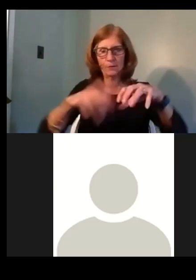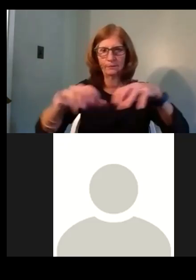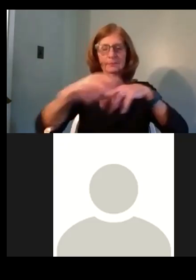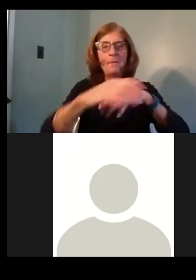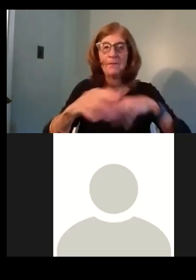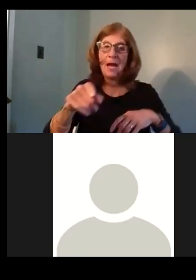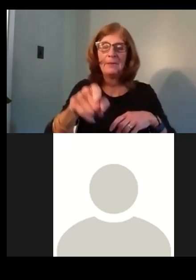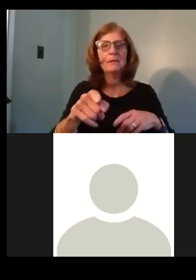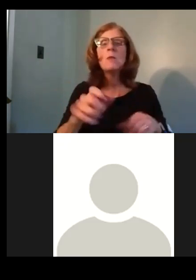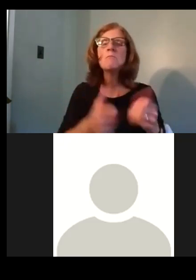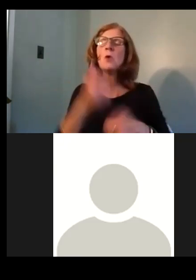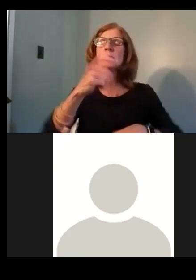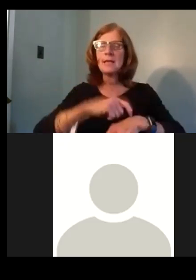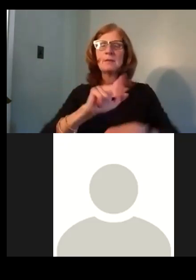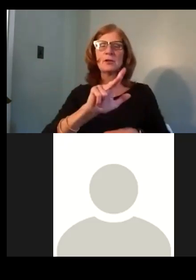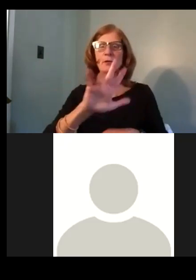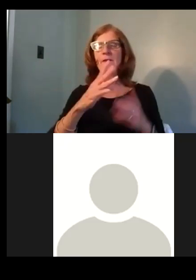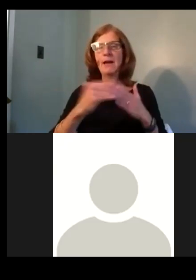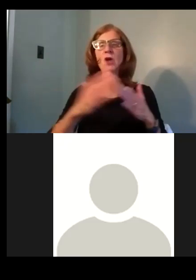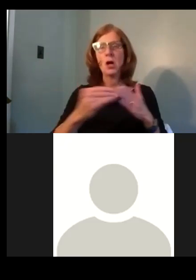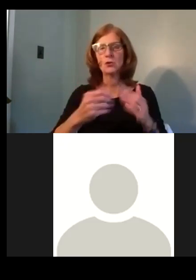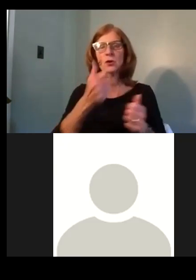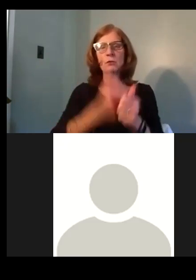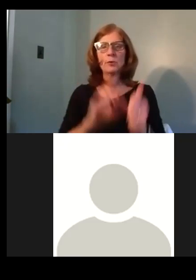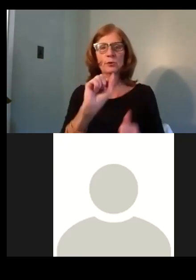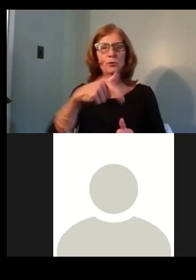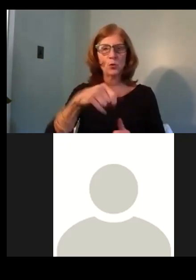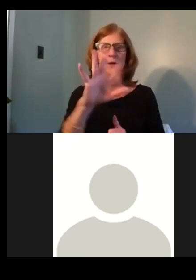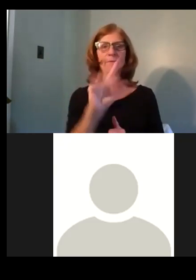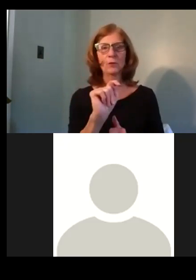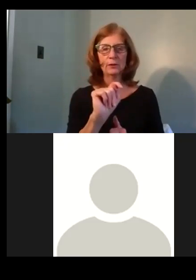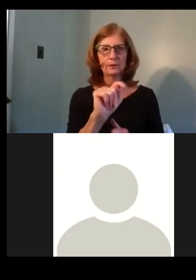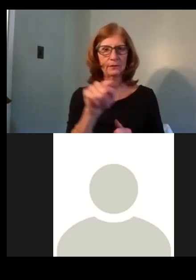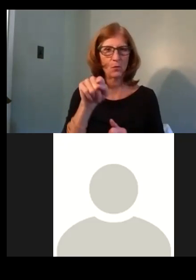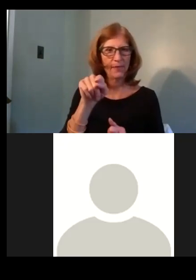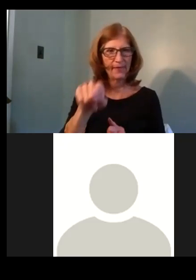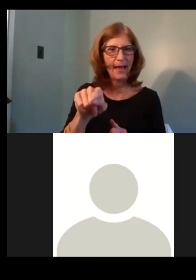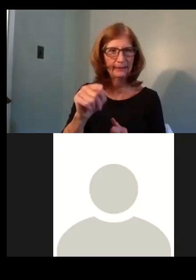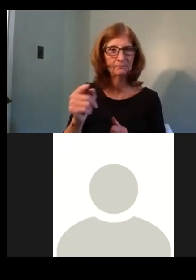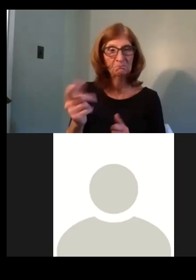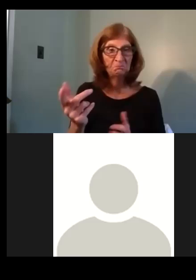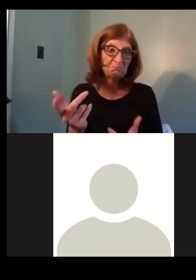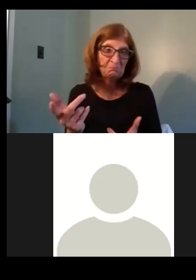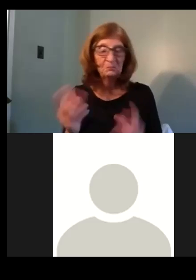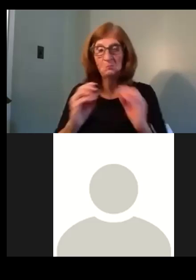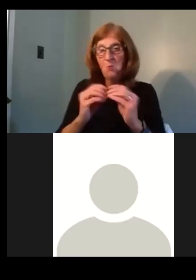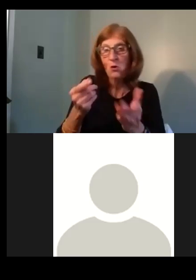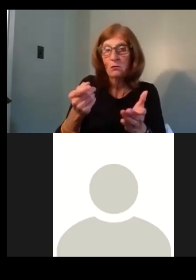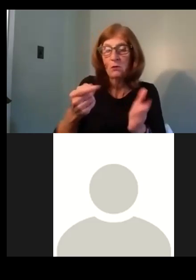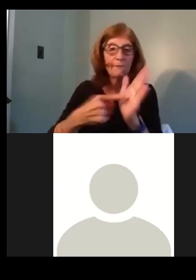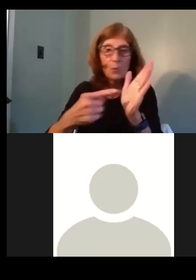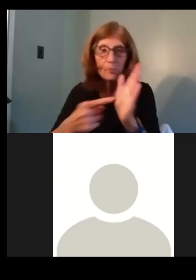$30 to $35 a square foot, so it's, it, it actually makes, you know, uh, ranking that retail space